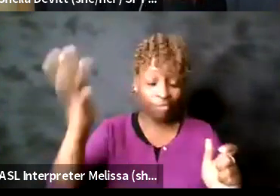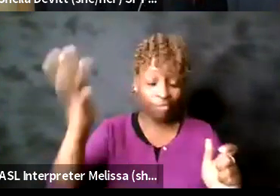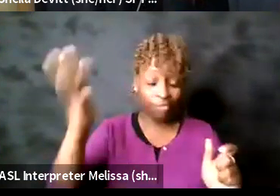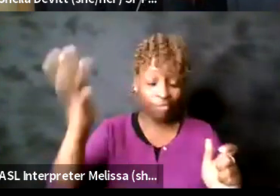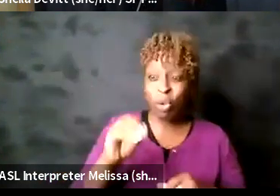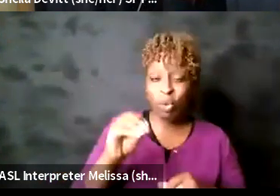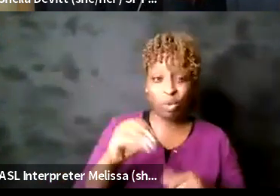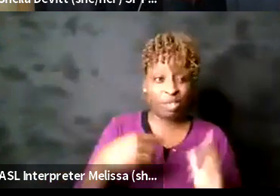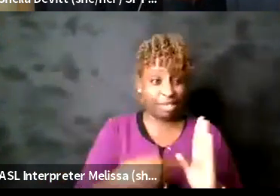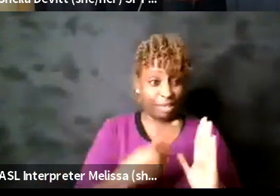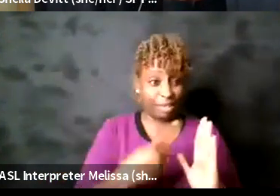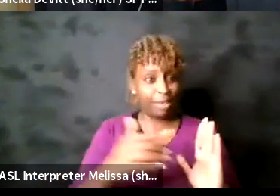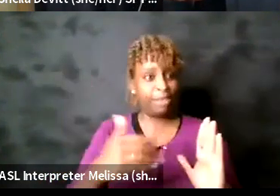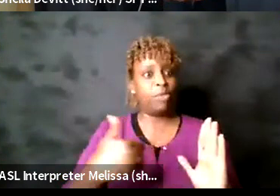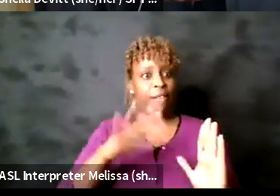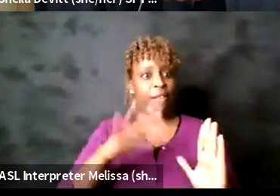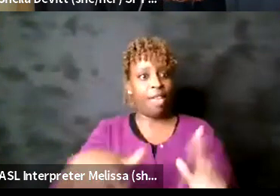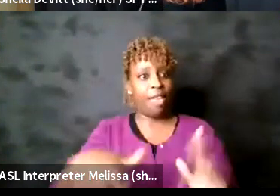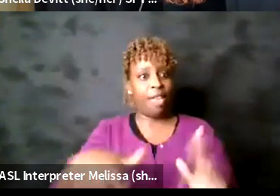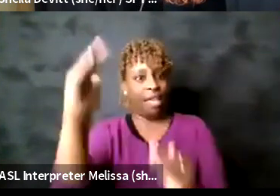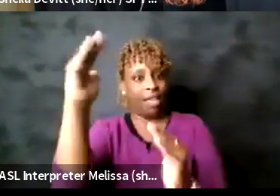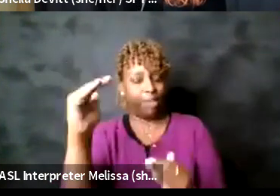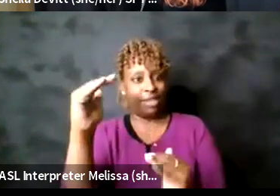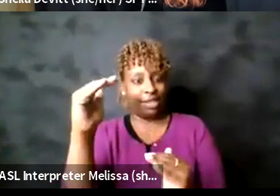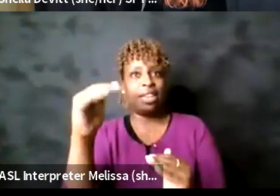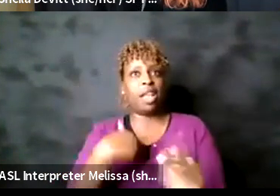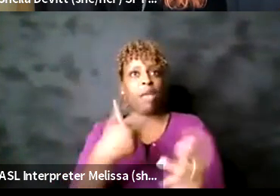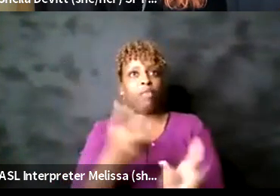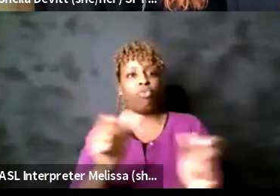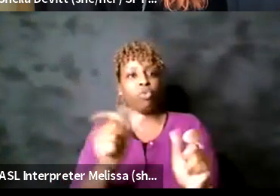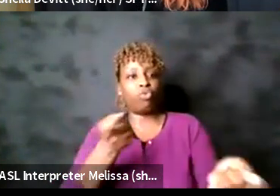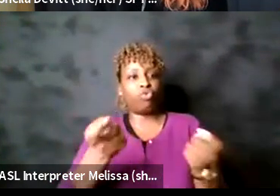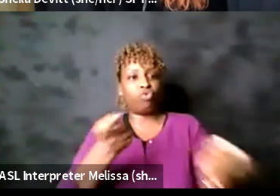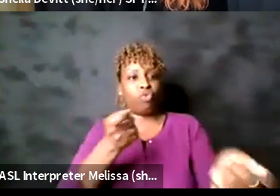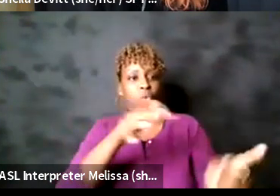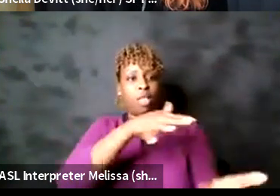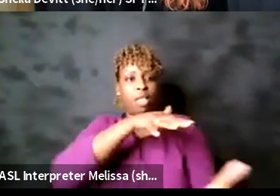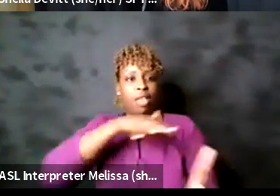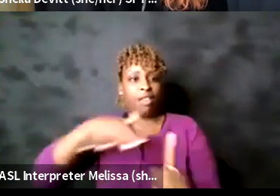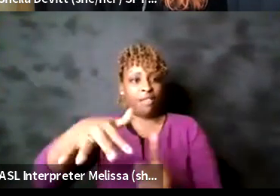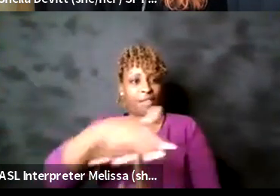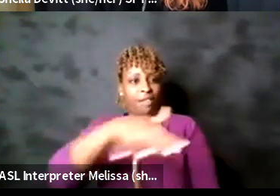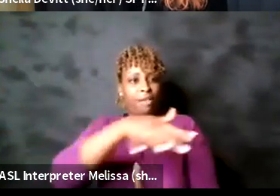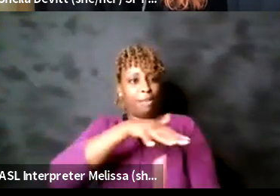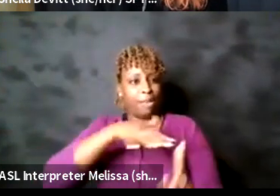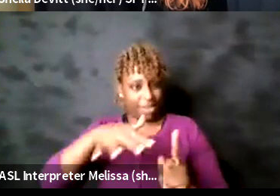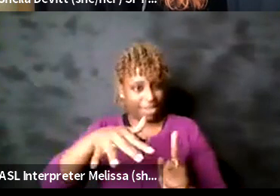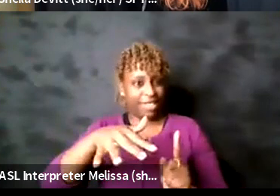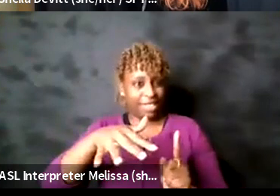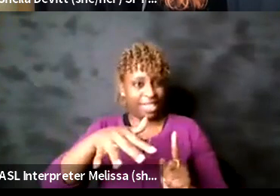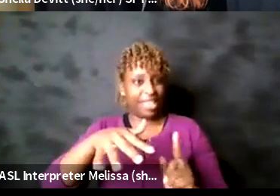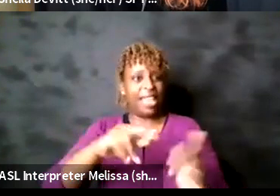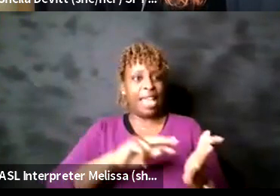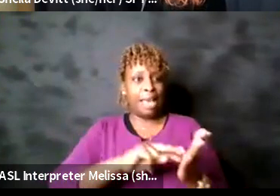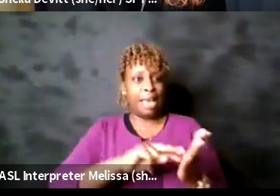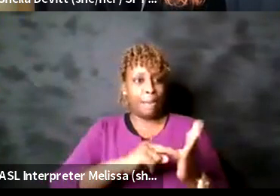can control the environment around us being outside and in somebody else's space than in somebody else's